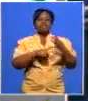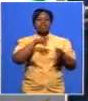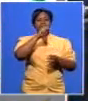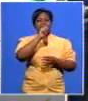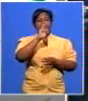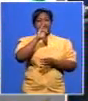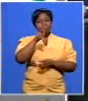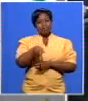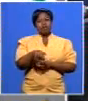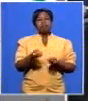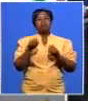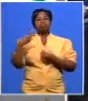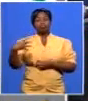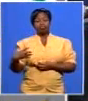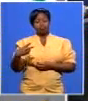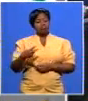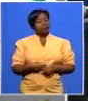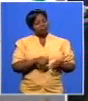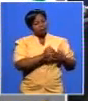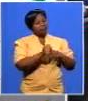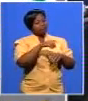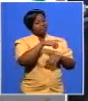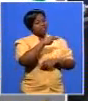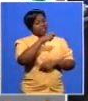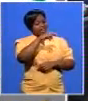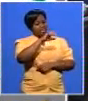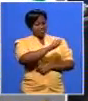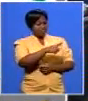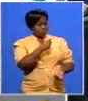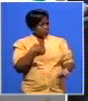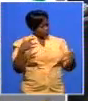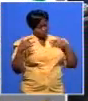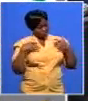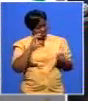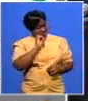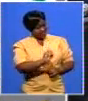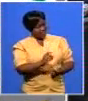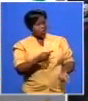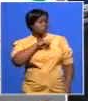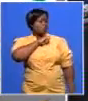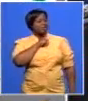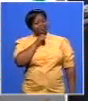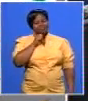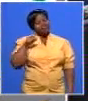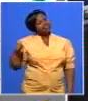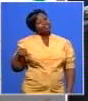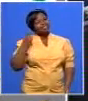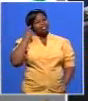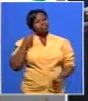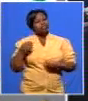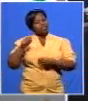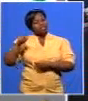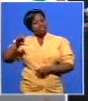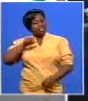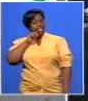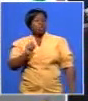you to to see those numbers are you at any point concerned even though Gwede Montashe says well you know if you look at one